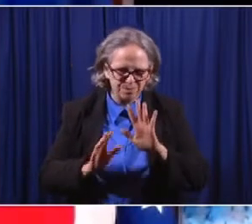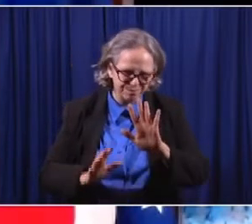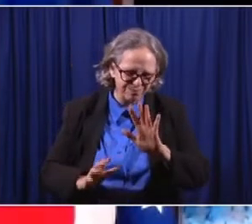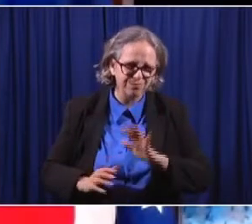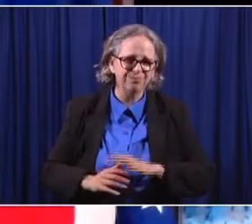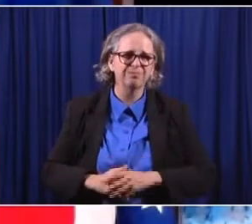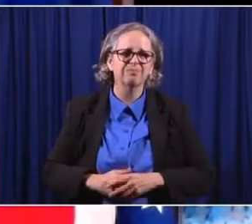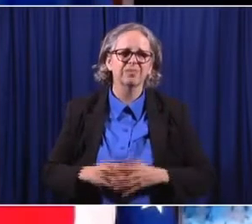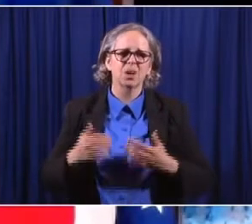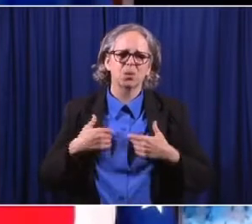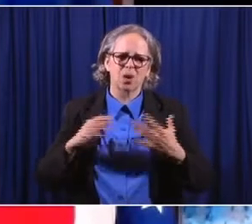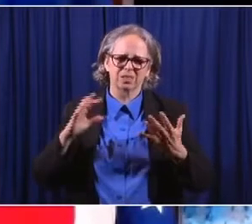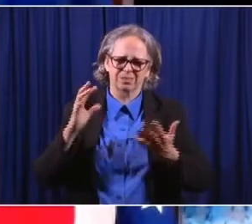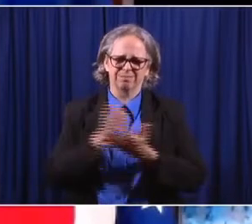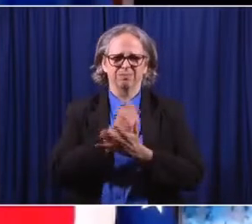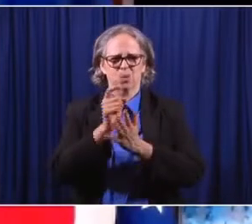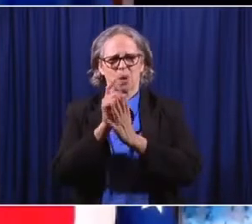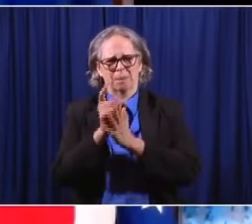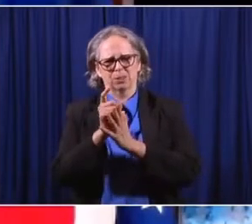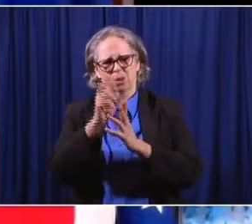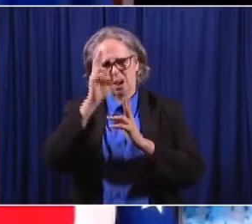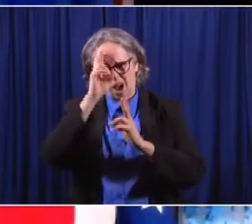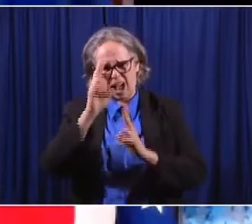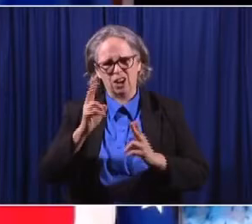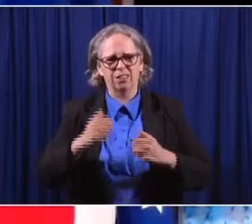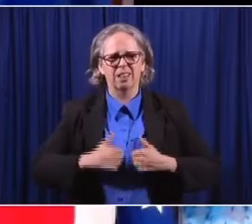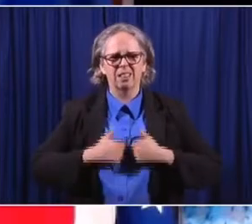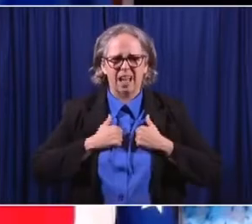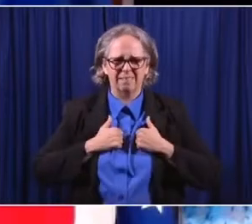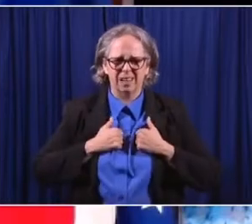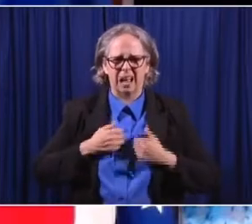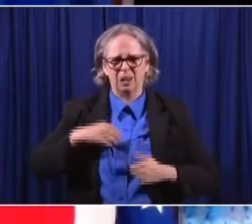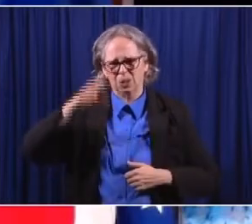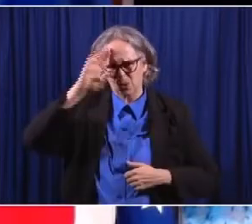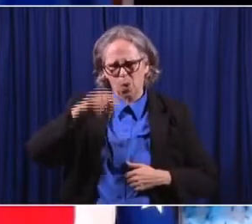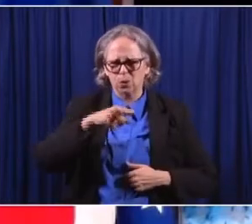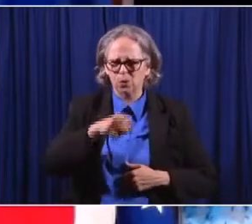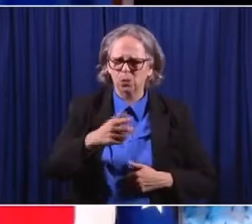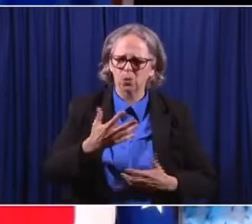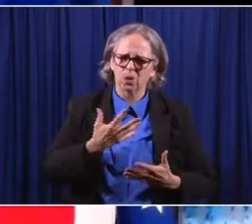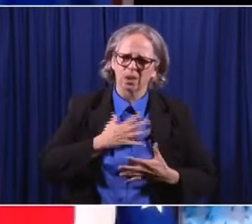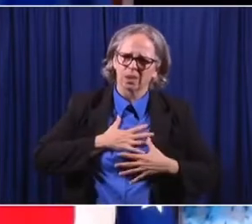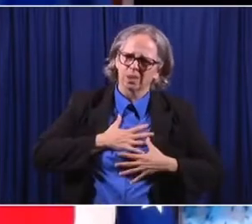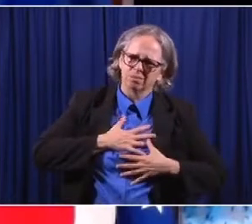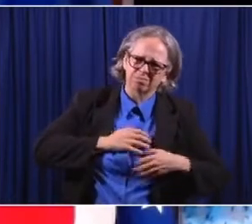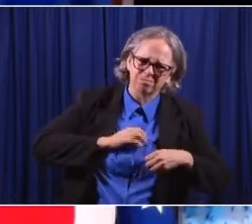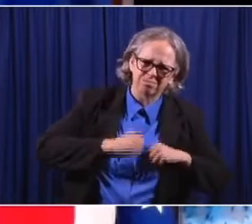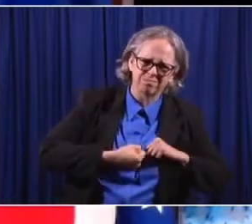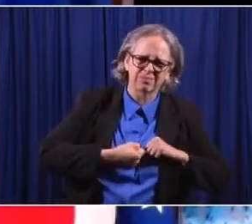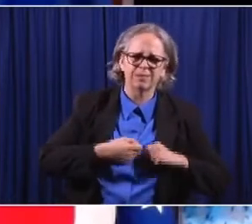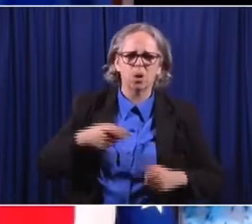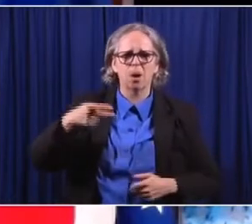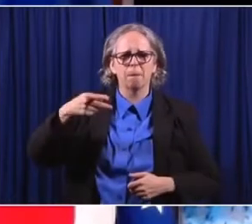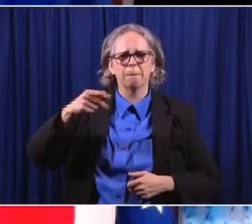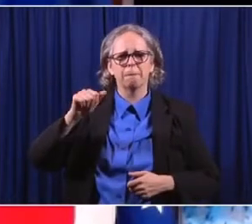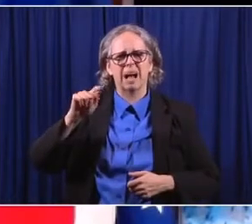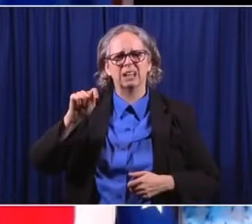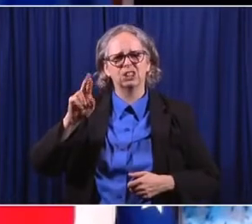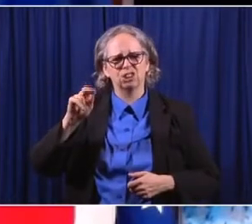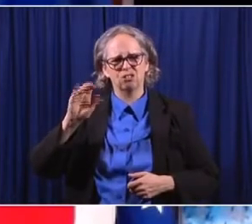share I know which is yours and my condolences for Patrick Sweeney. The great